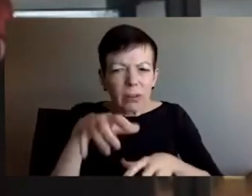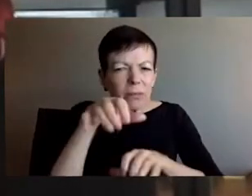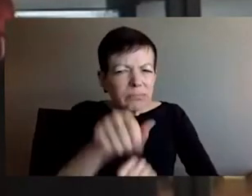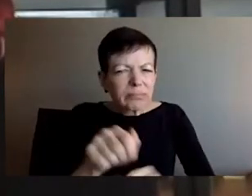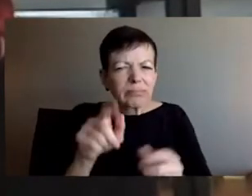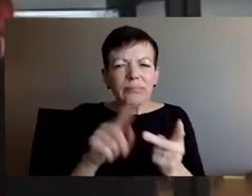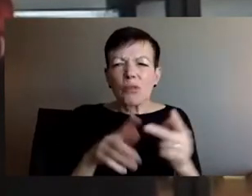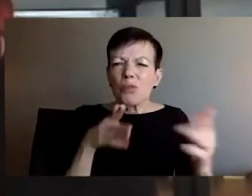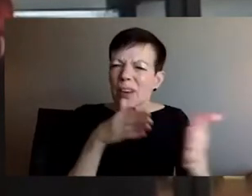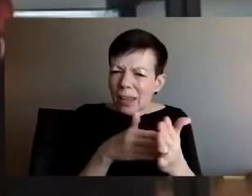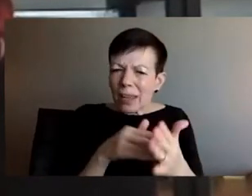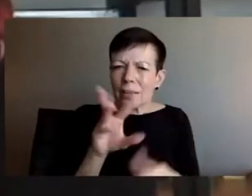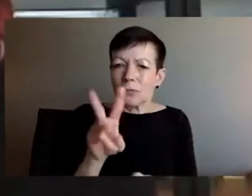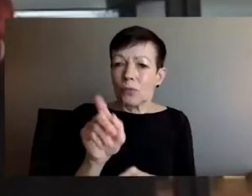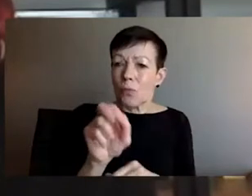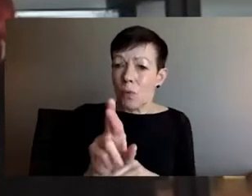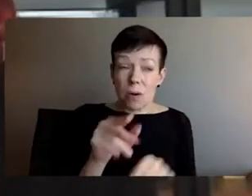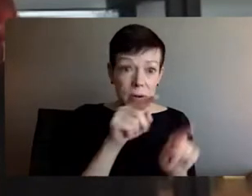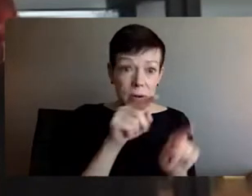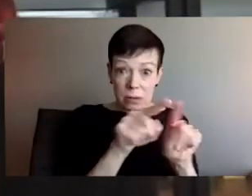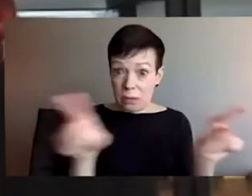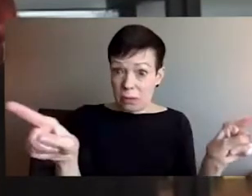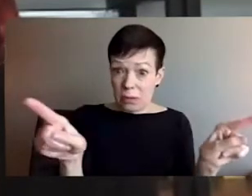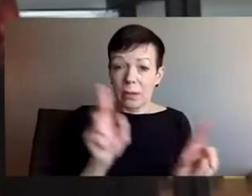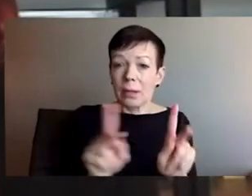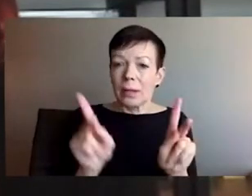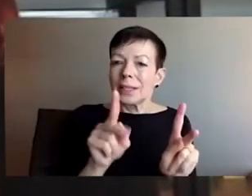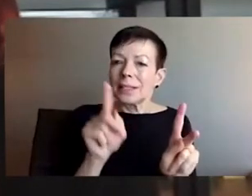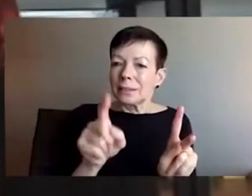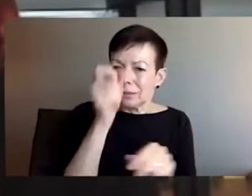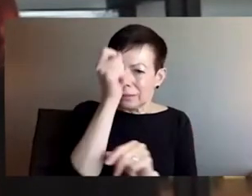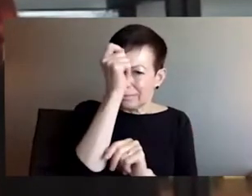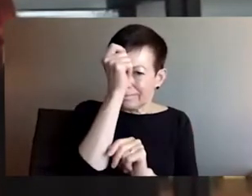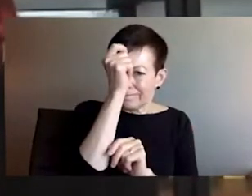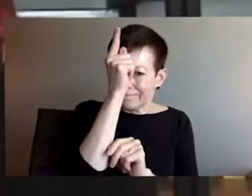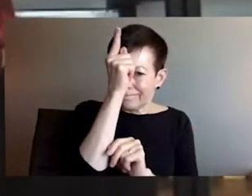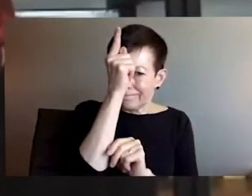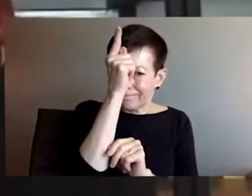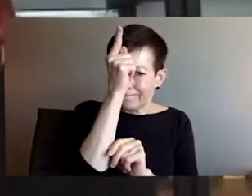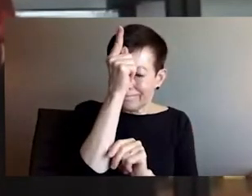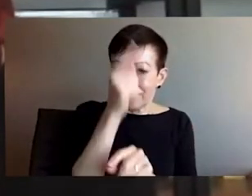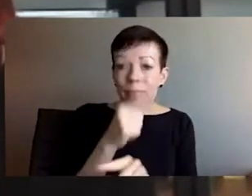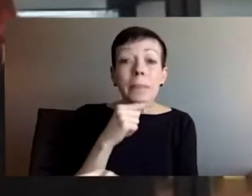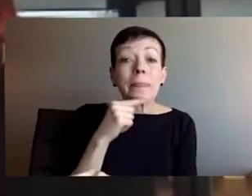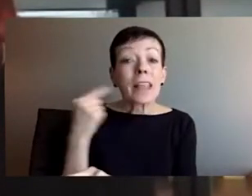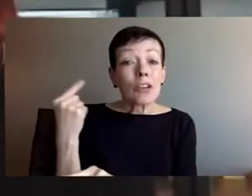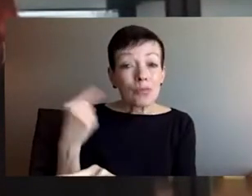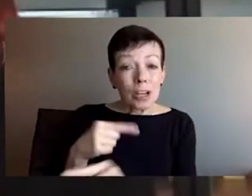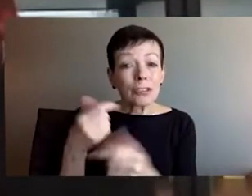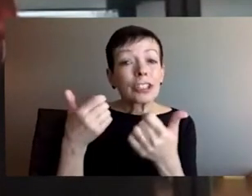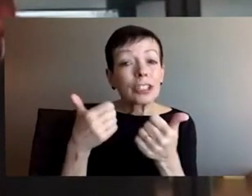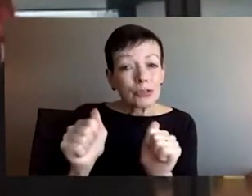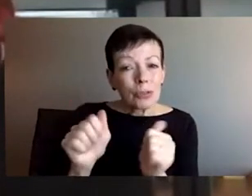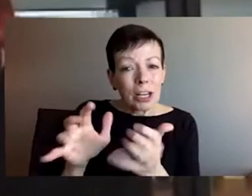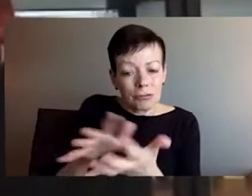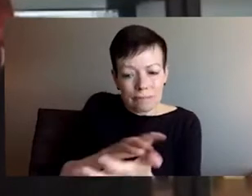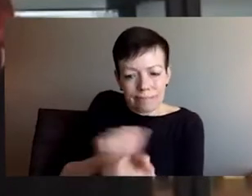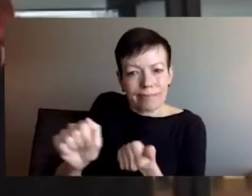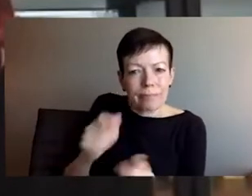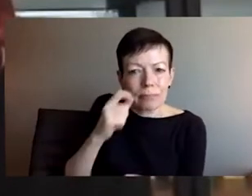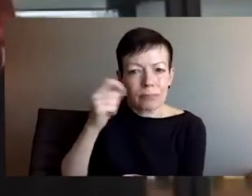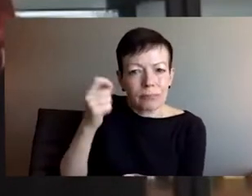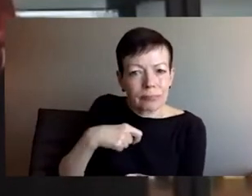however, uh, I think it is important, especially especially for people who think of themselves, right, as, uh, as, anti